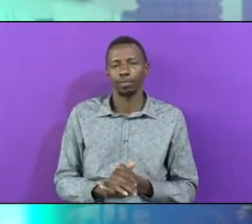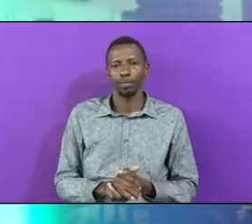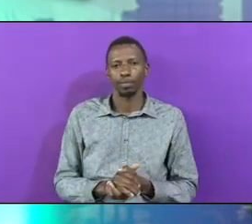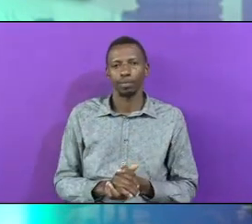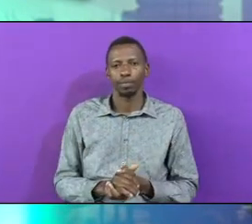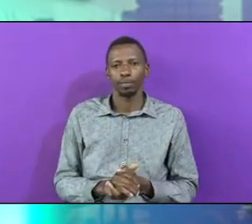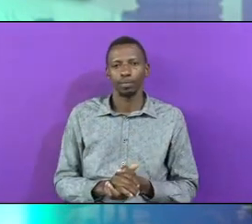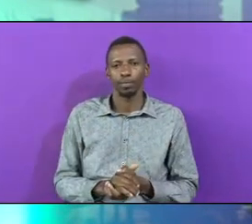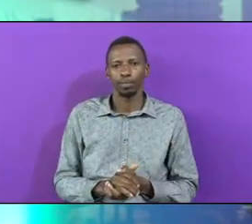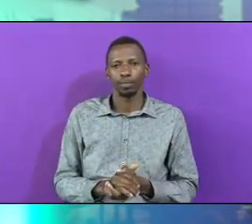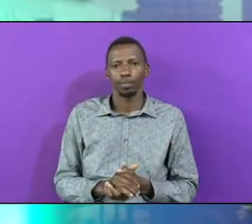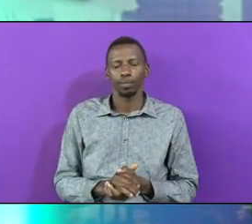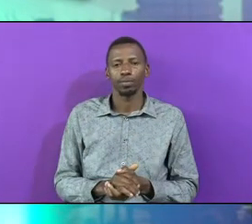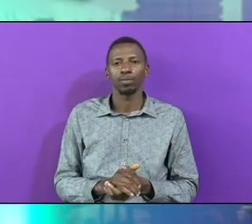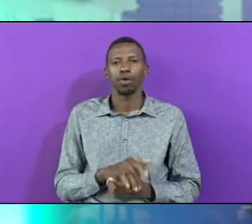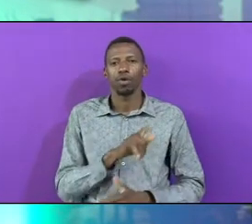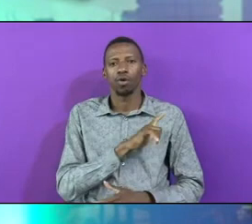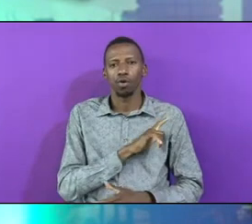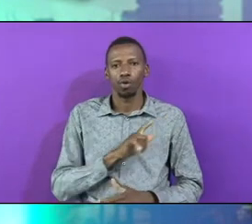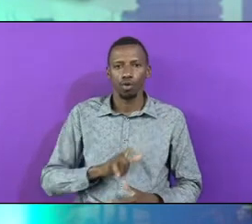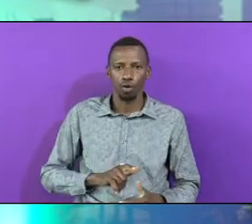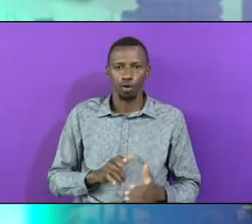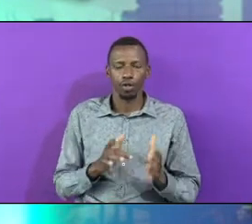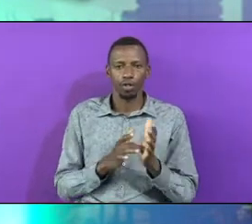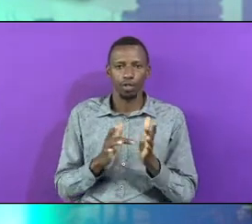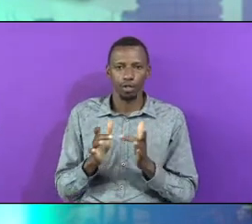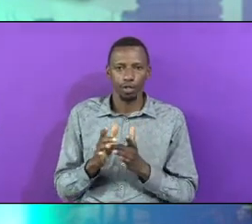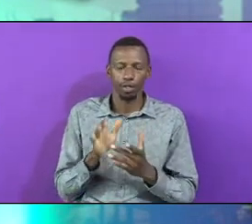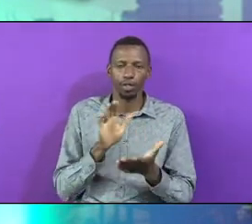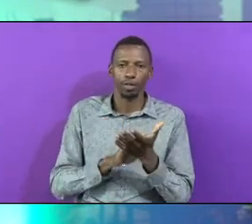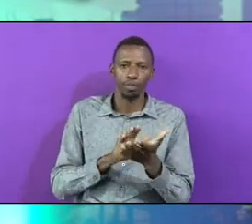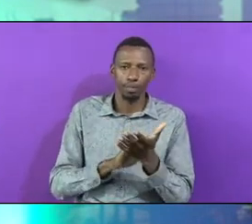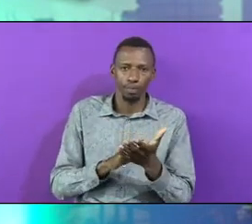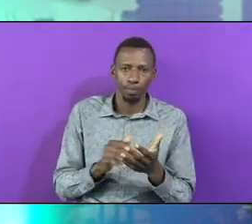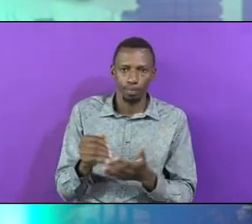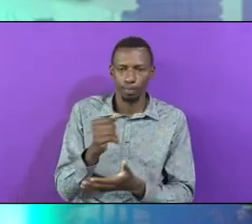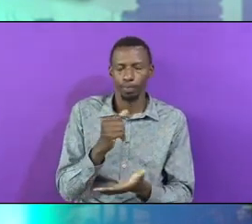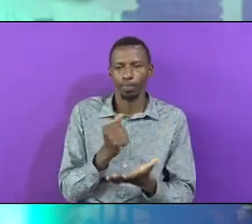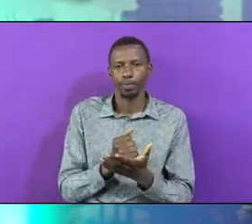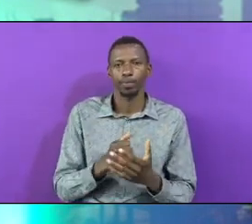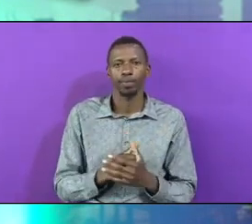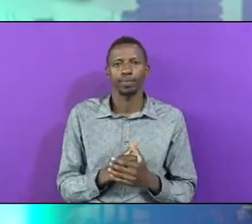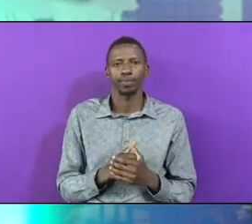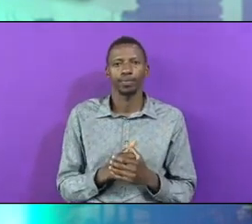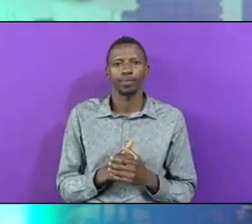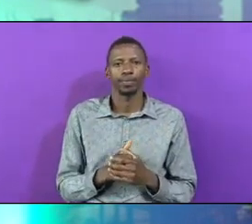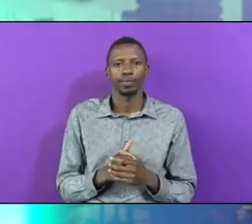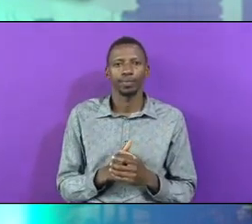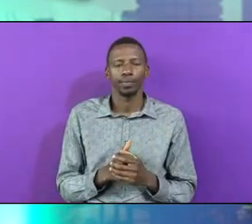When I ask you Christ As if you Amen Amen